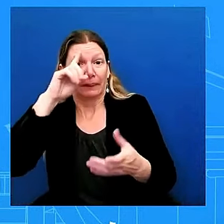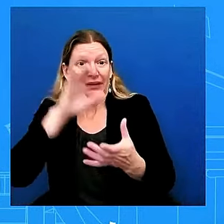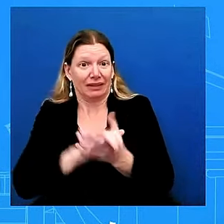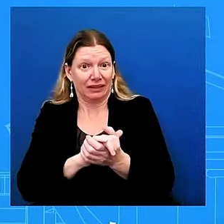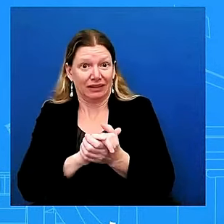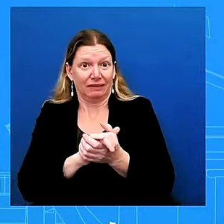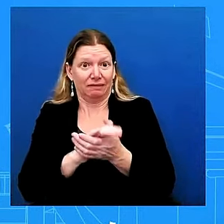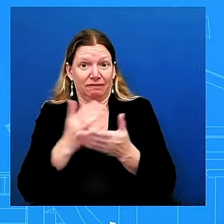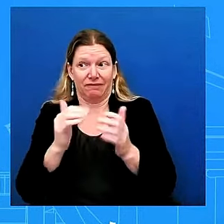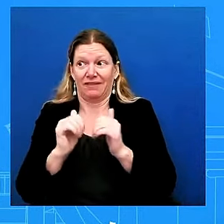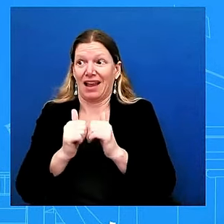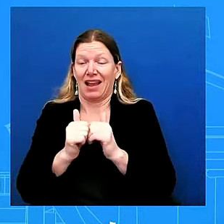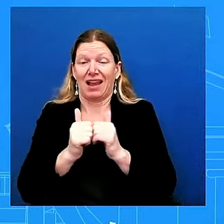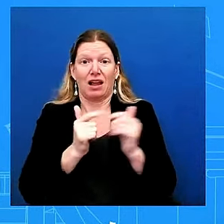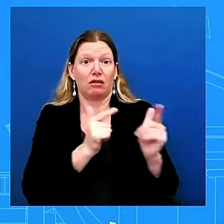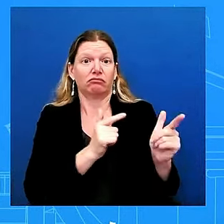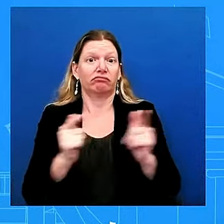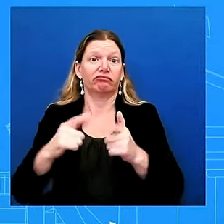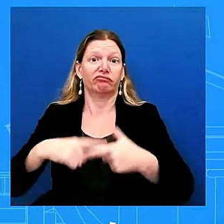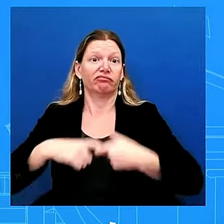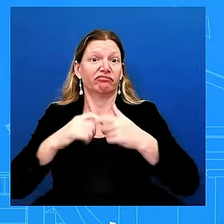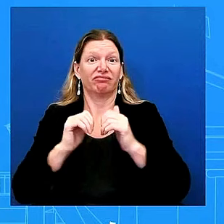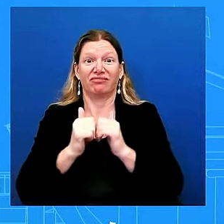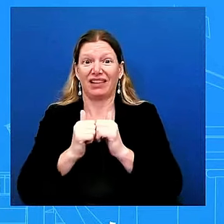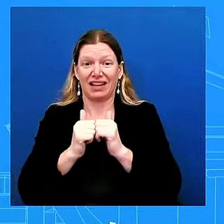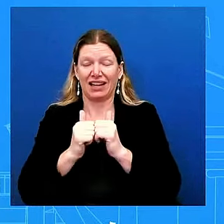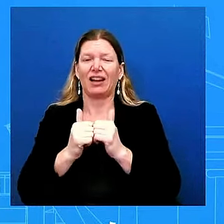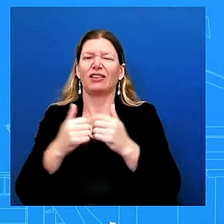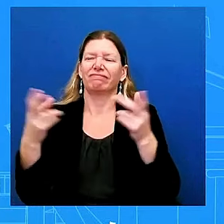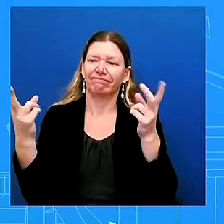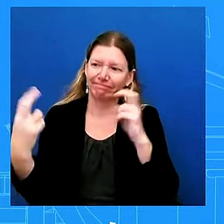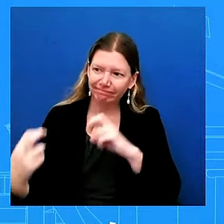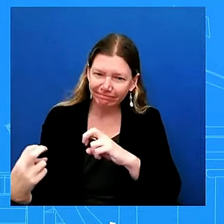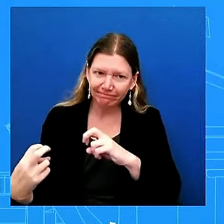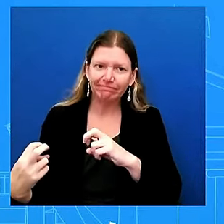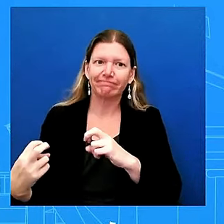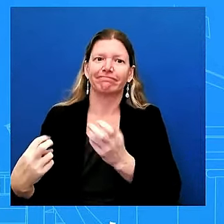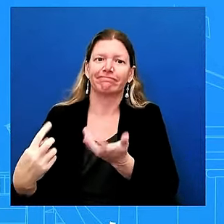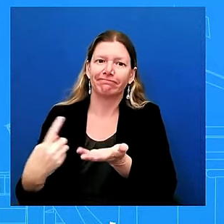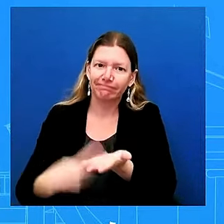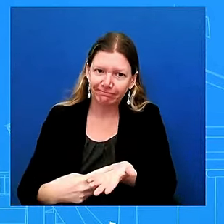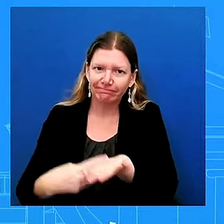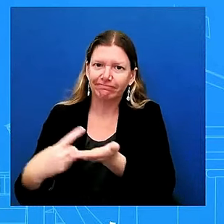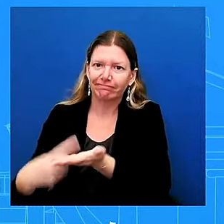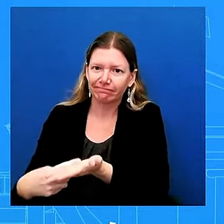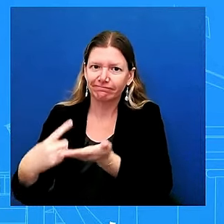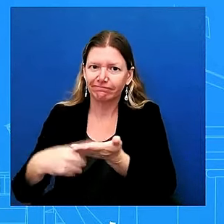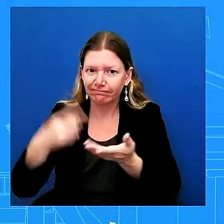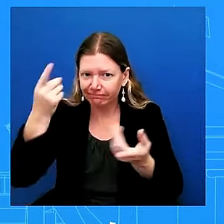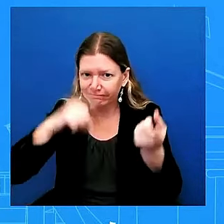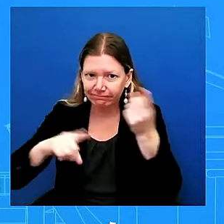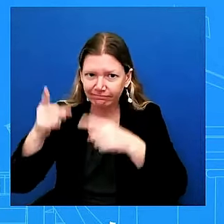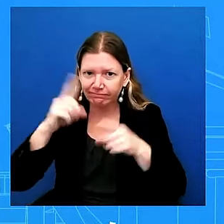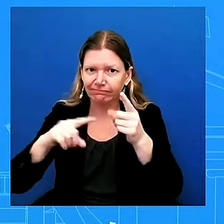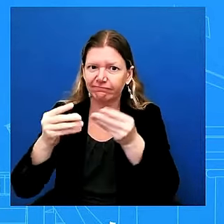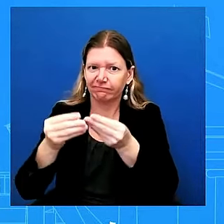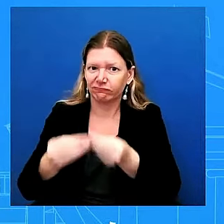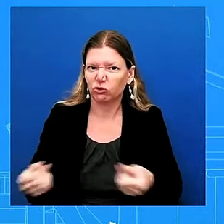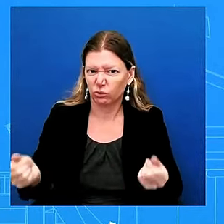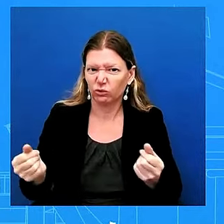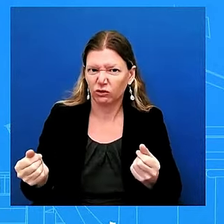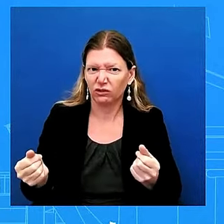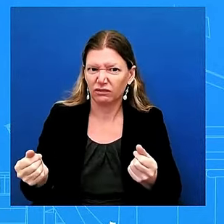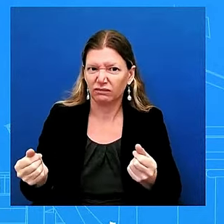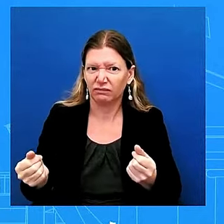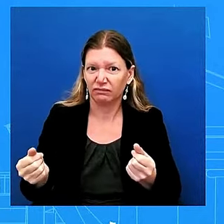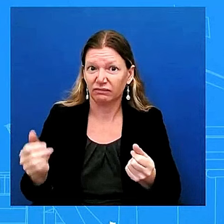to have a diplomatic solution that's ultimately the way to get there uh and so we need we understand that